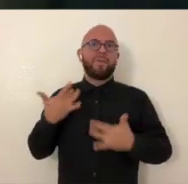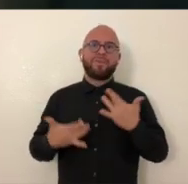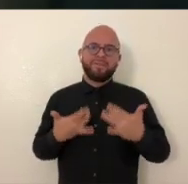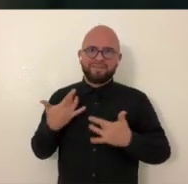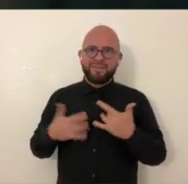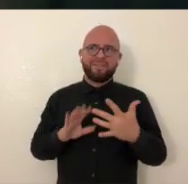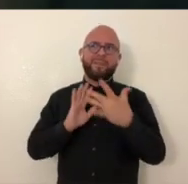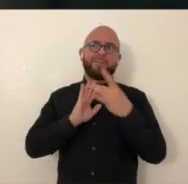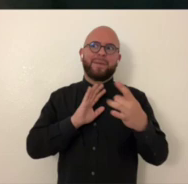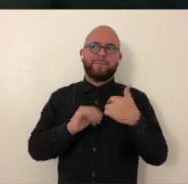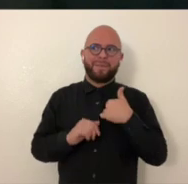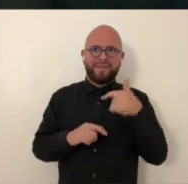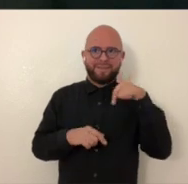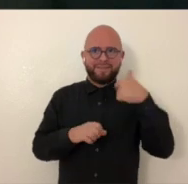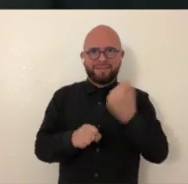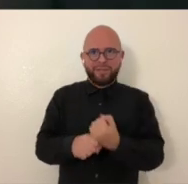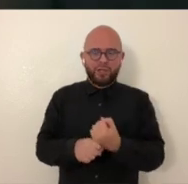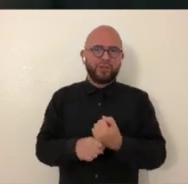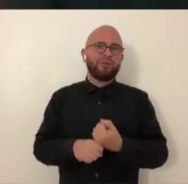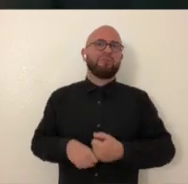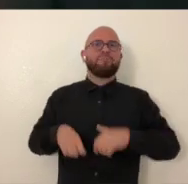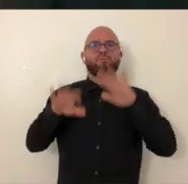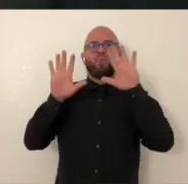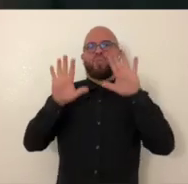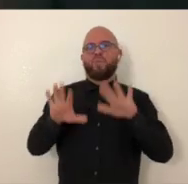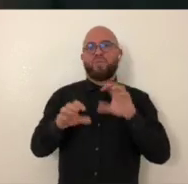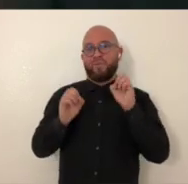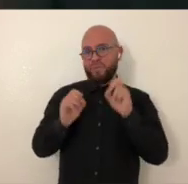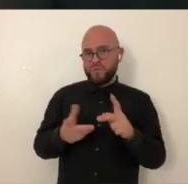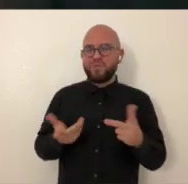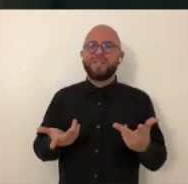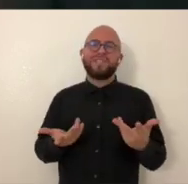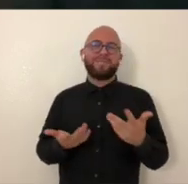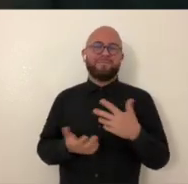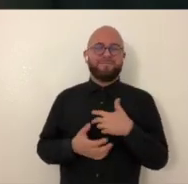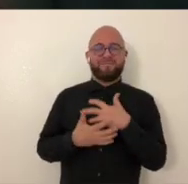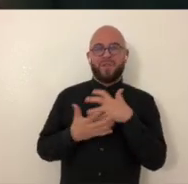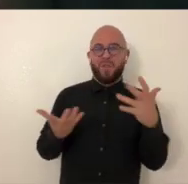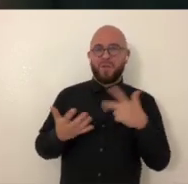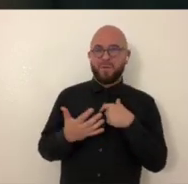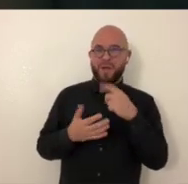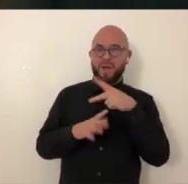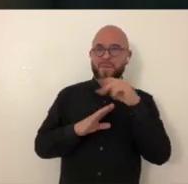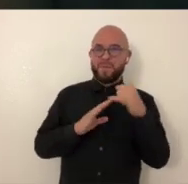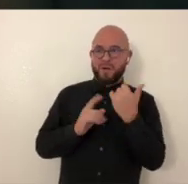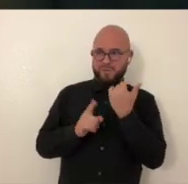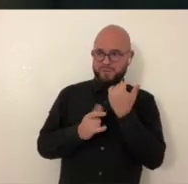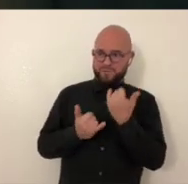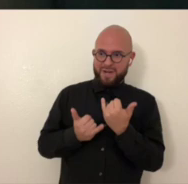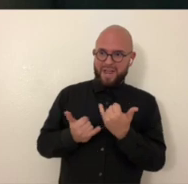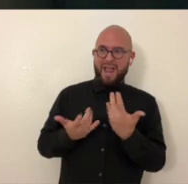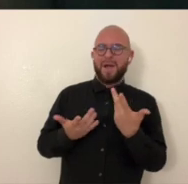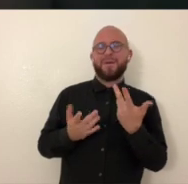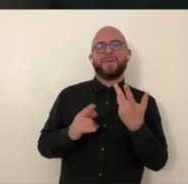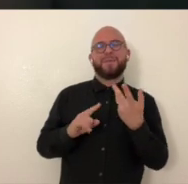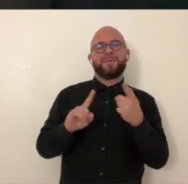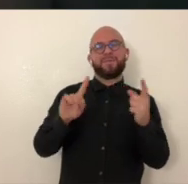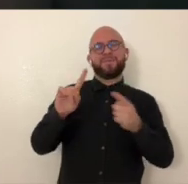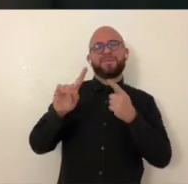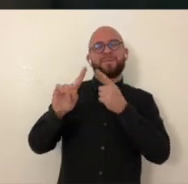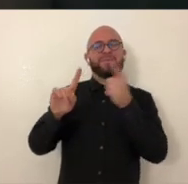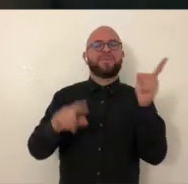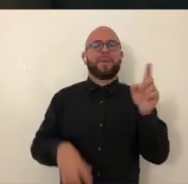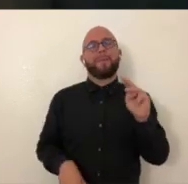I'm very excited to have been picked this year. It's a wonderful opportunity. So a lot of my work that I'm working on right